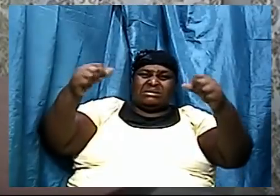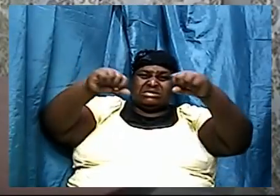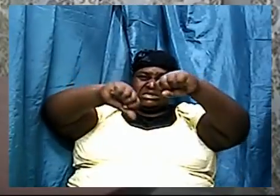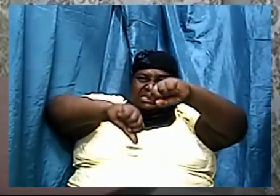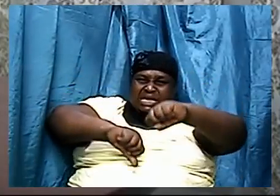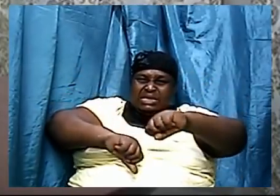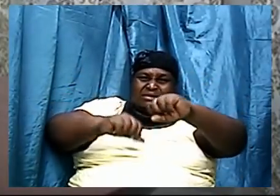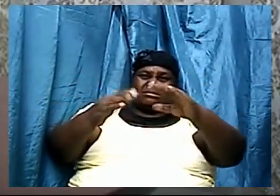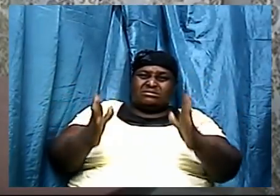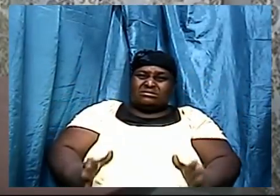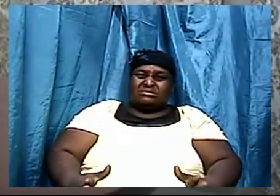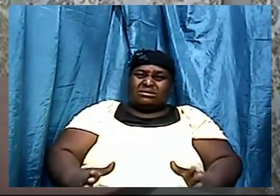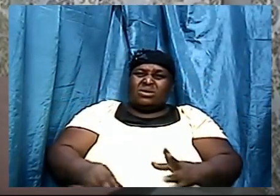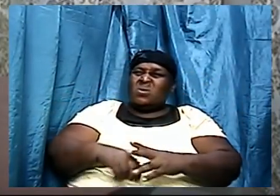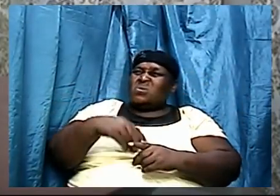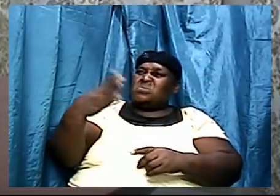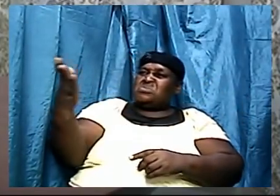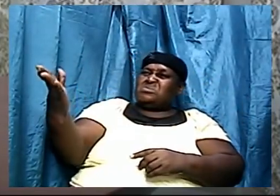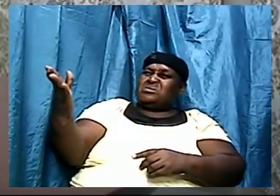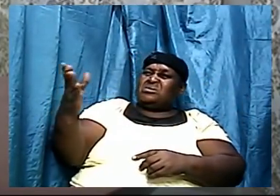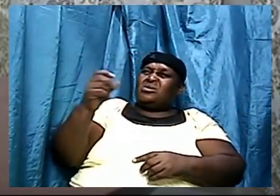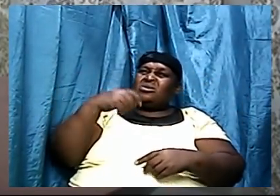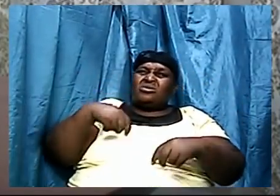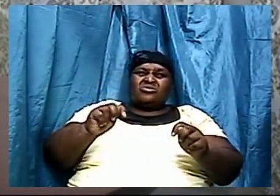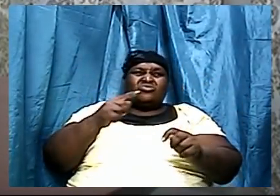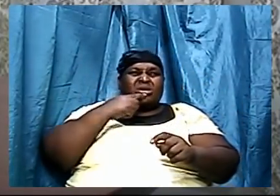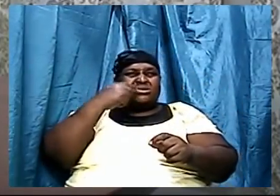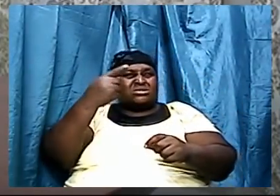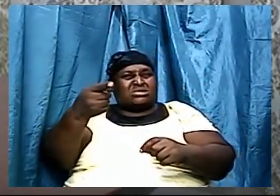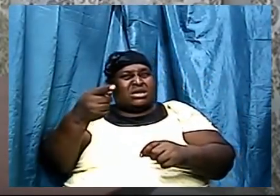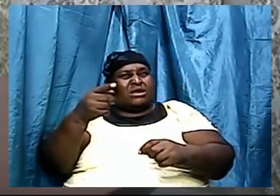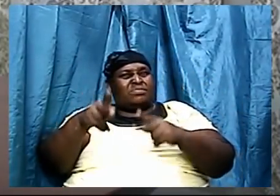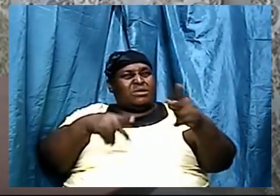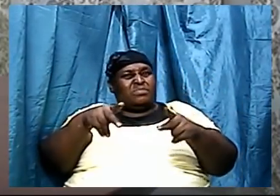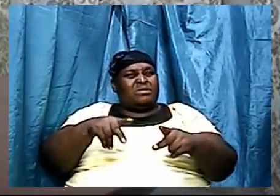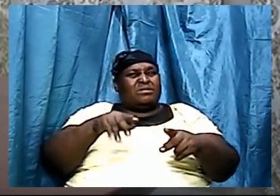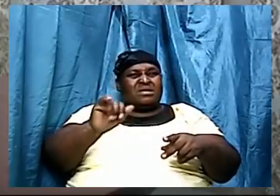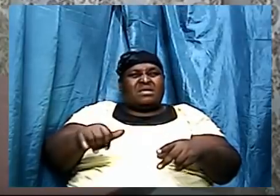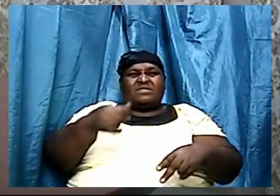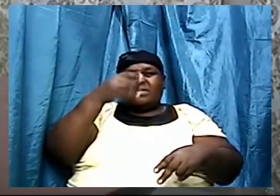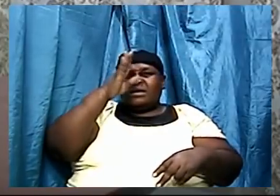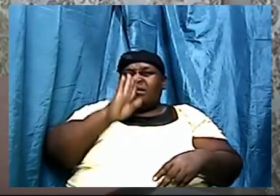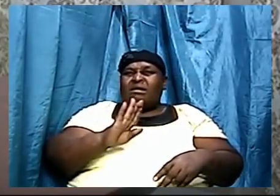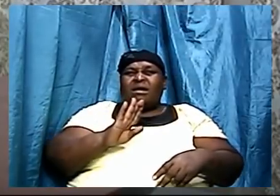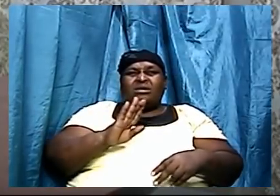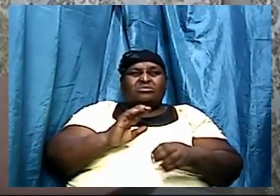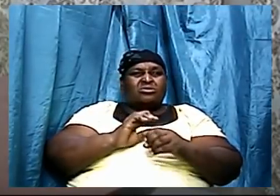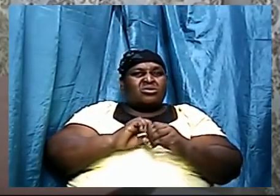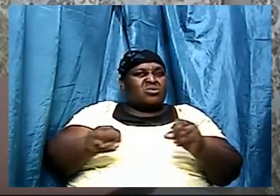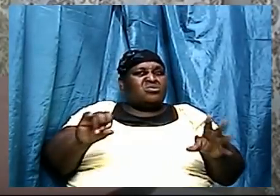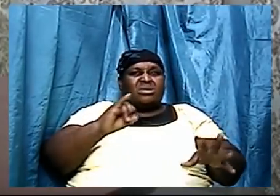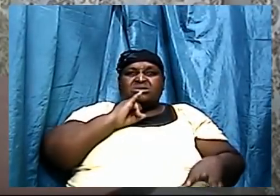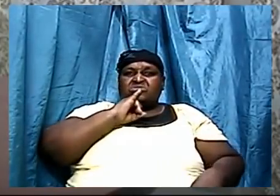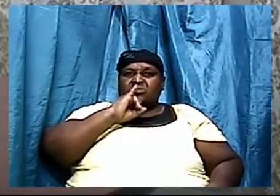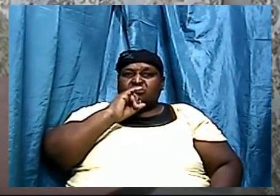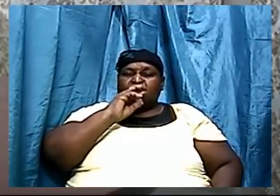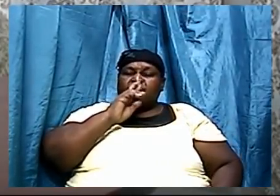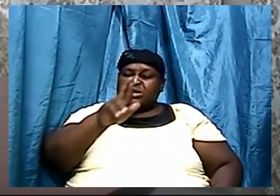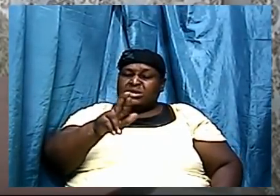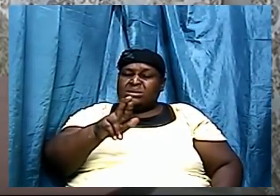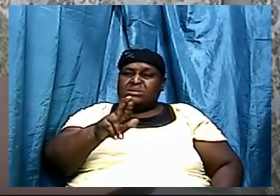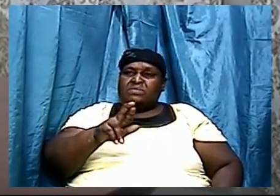are trying to tell people that God don't exist and what the word of God says is foolish this and all of this and all of that